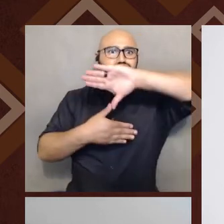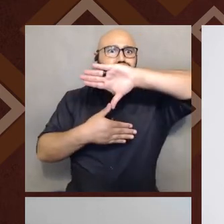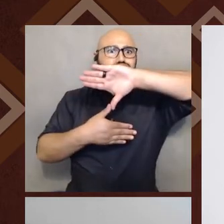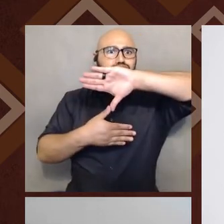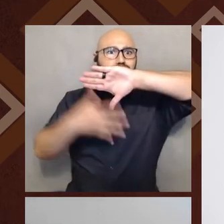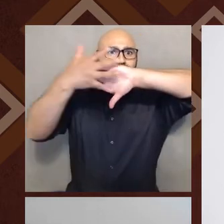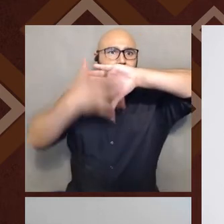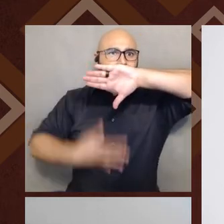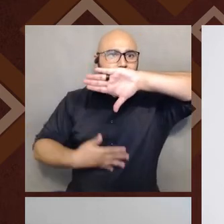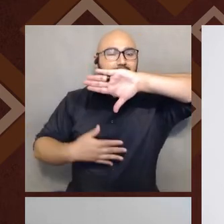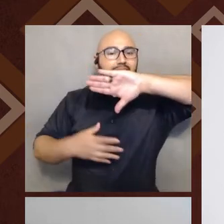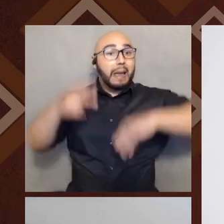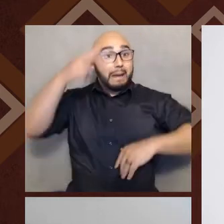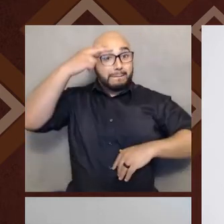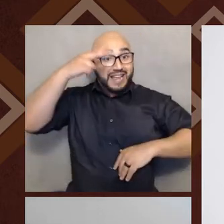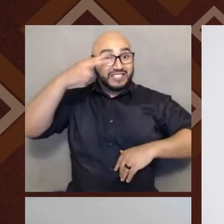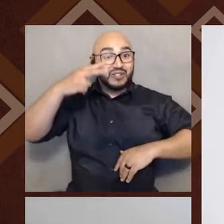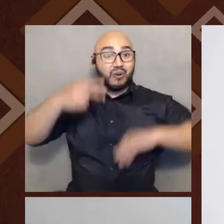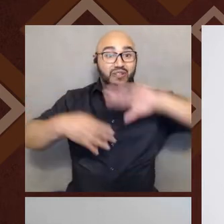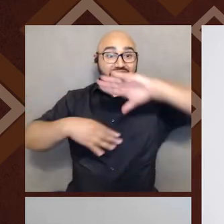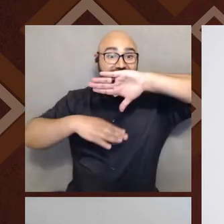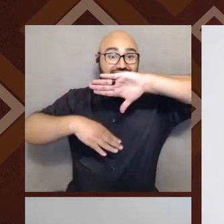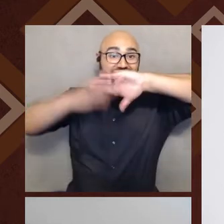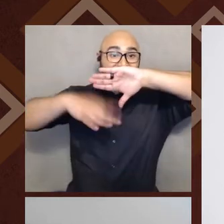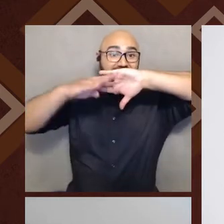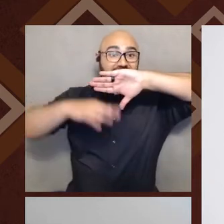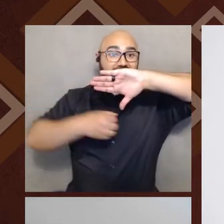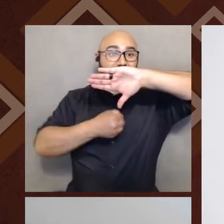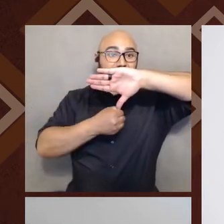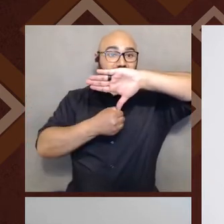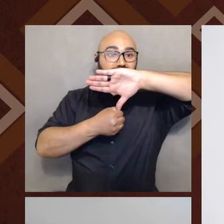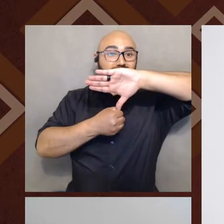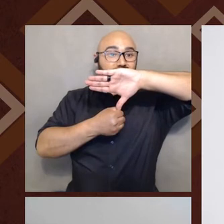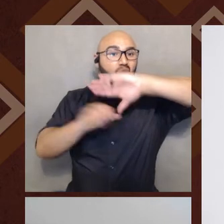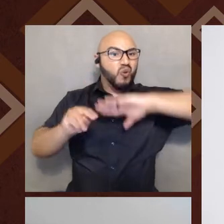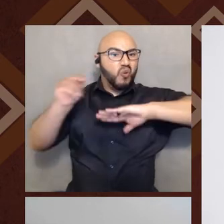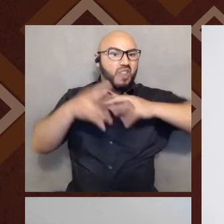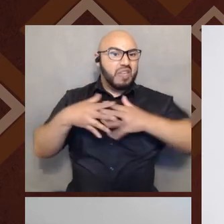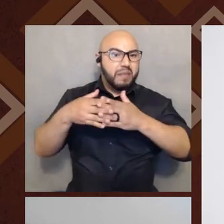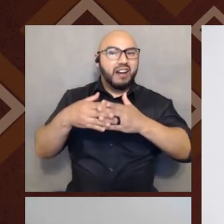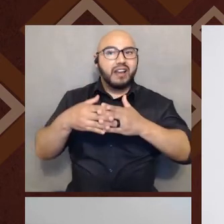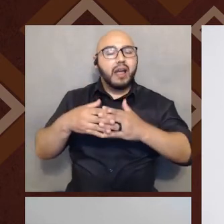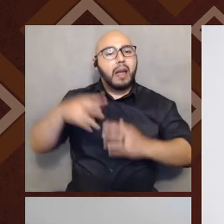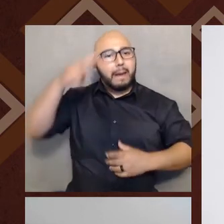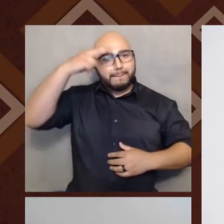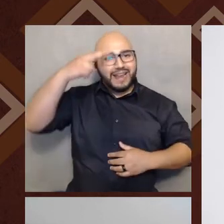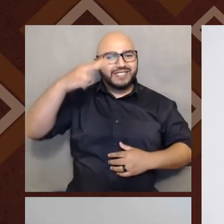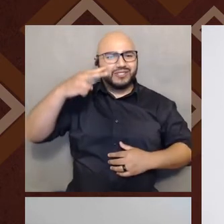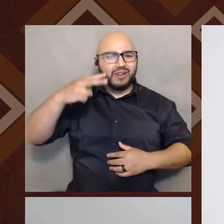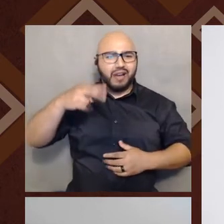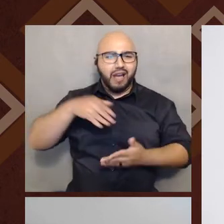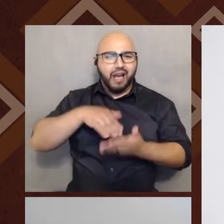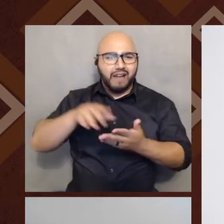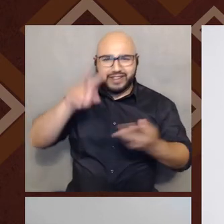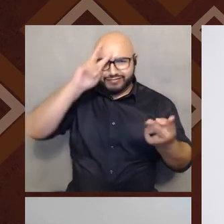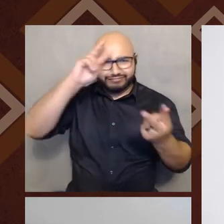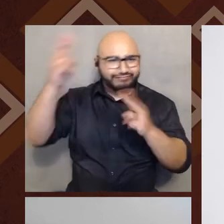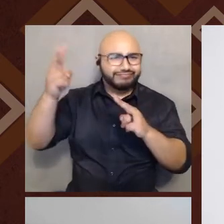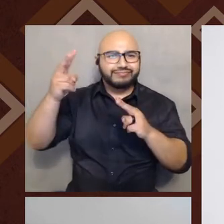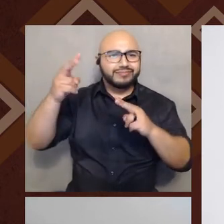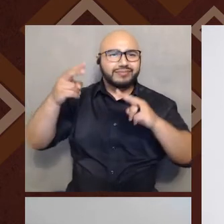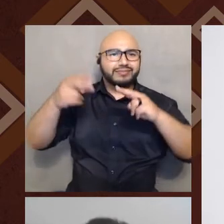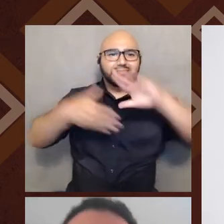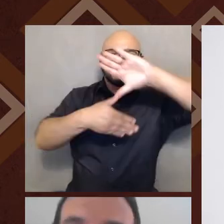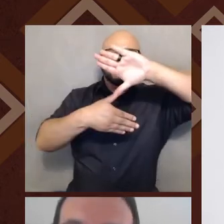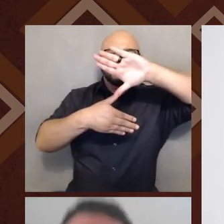Mexico, which is part of North America, the North American continent, something weird. Mexico often gets thrown into South America when it's not even